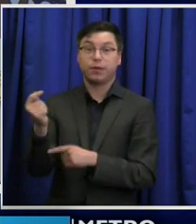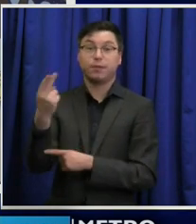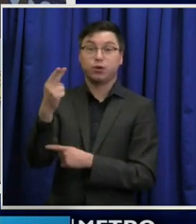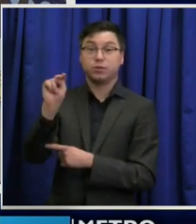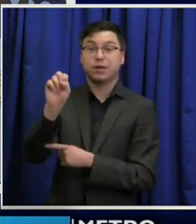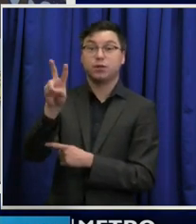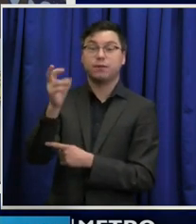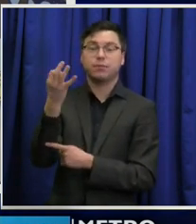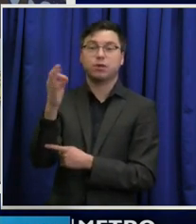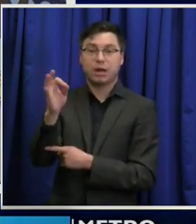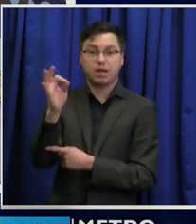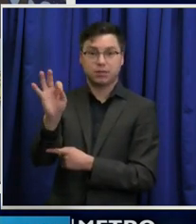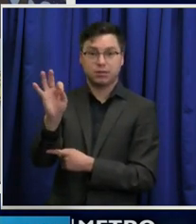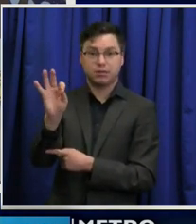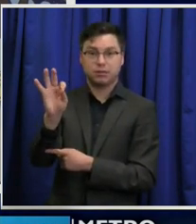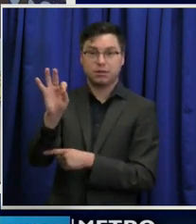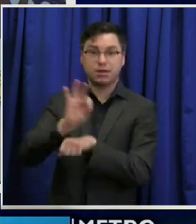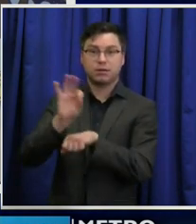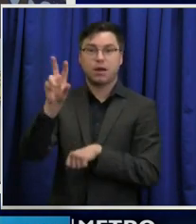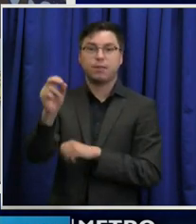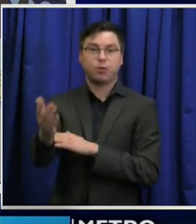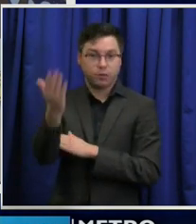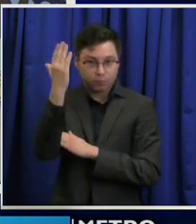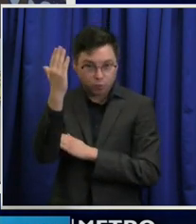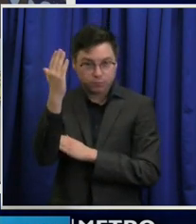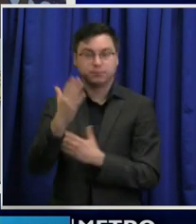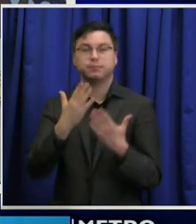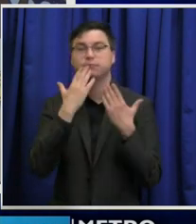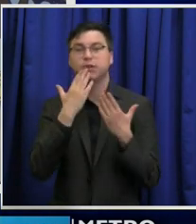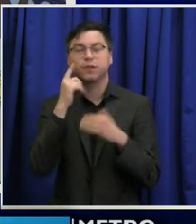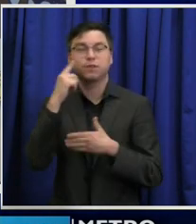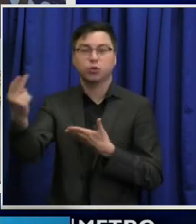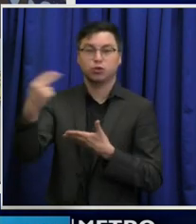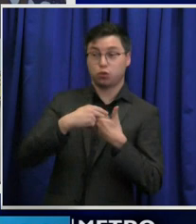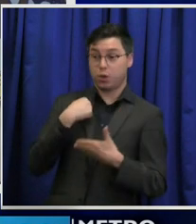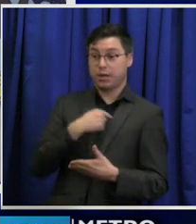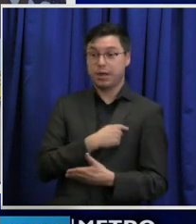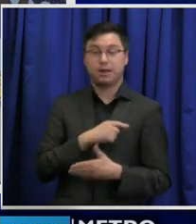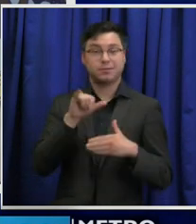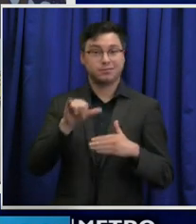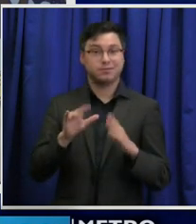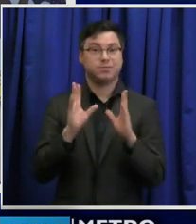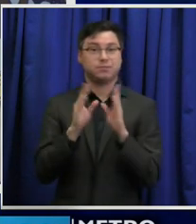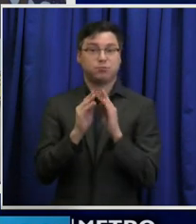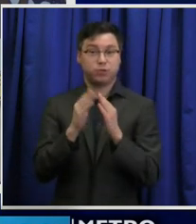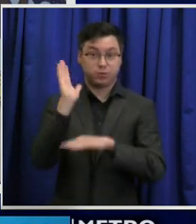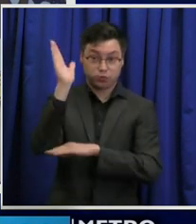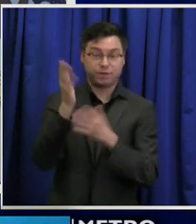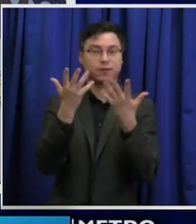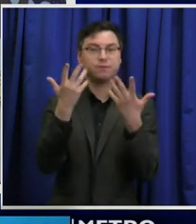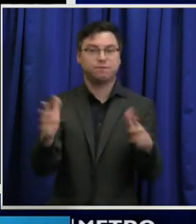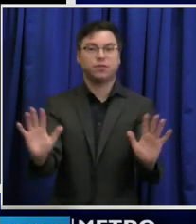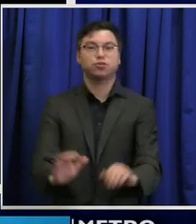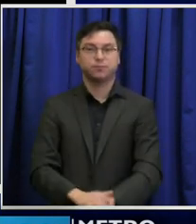19th at 9 30 a.m. Thank you for joining us. And that concludes today's briefing.